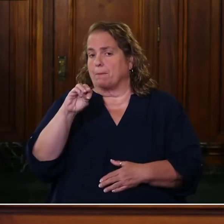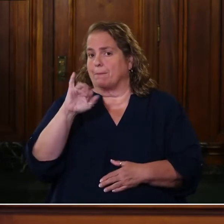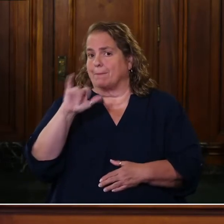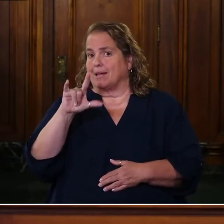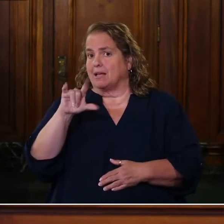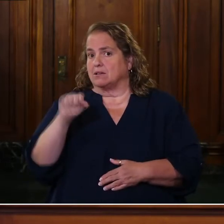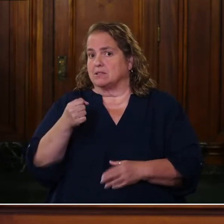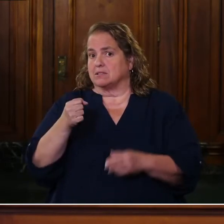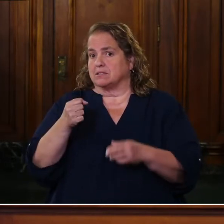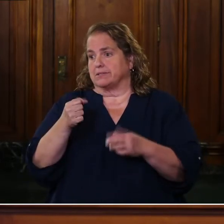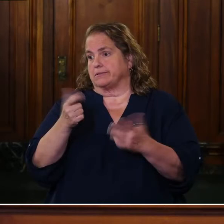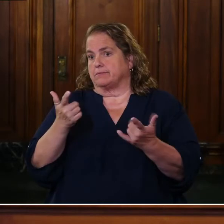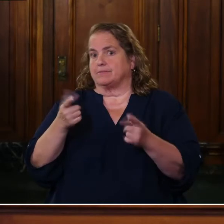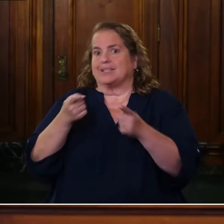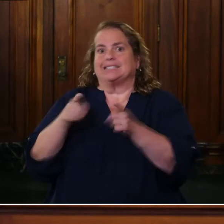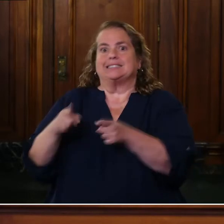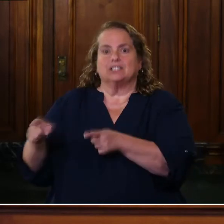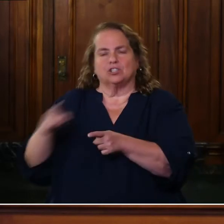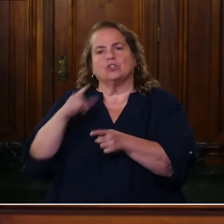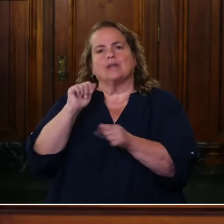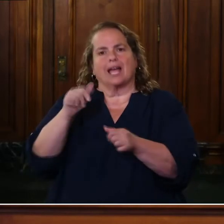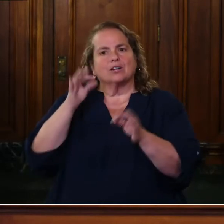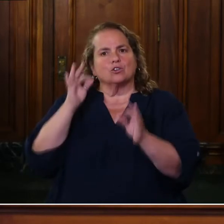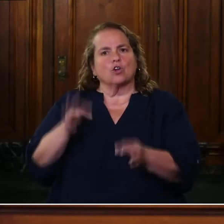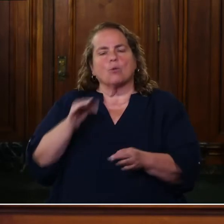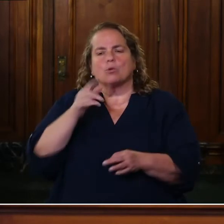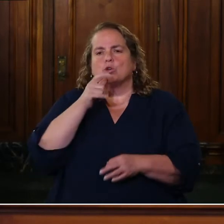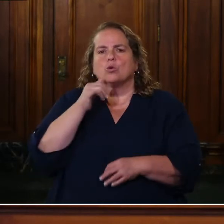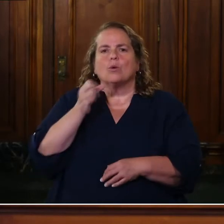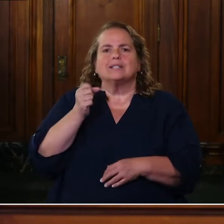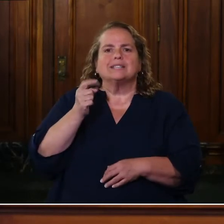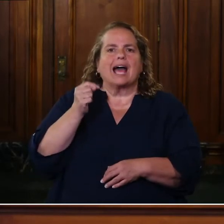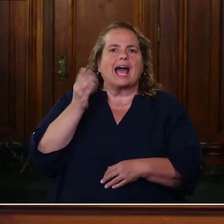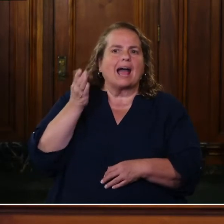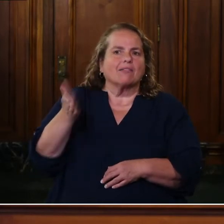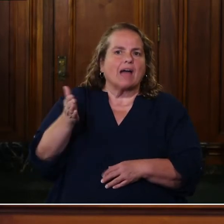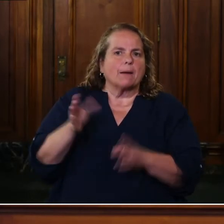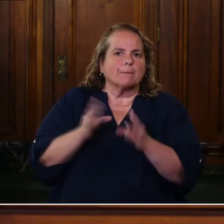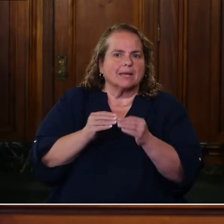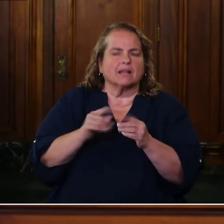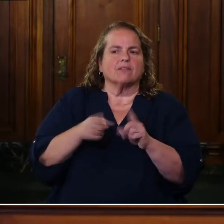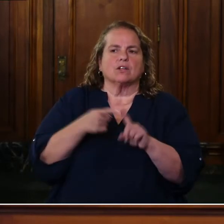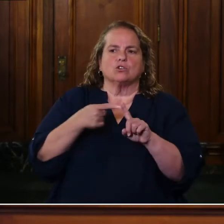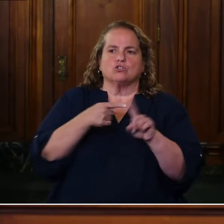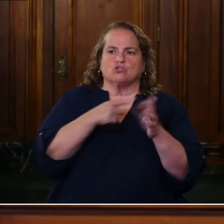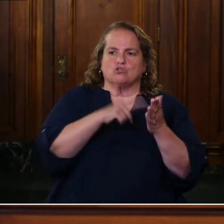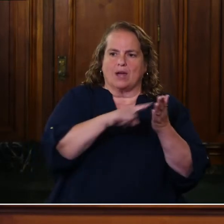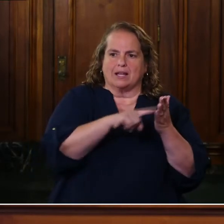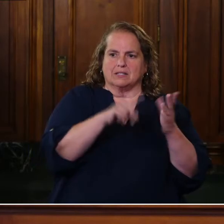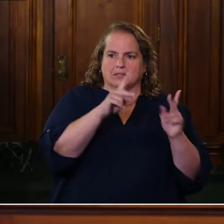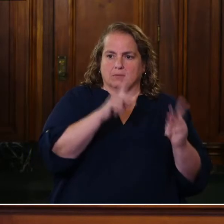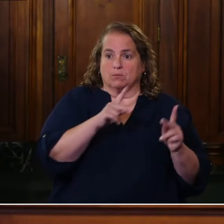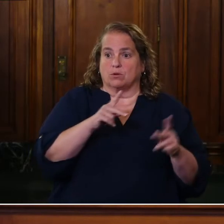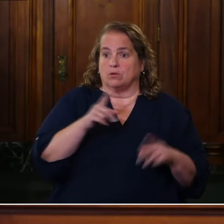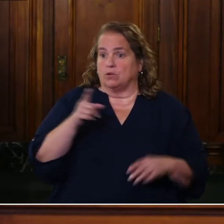can, can determine who else, was at that meeting and then, and then trace those individuals. Sure. Sure.